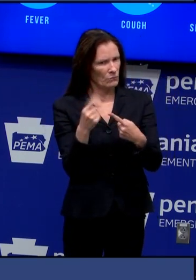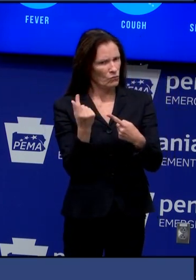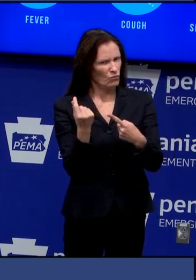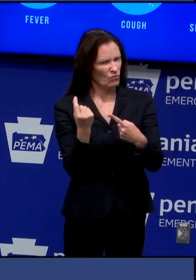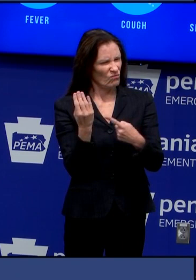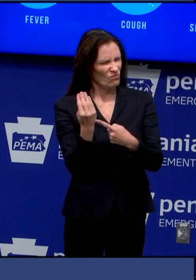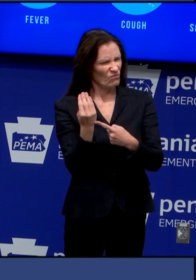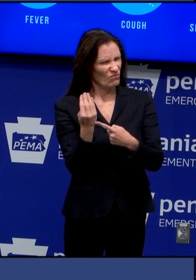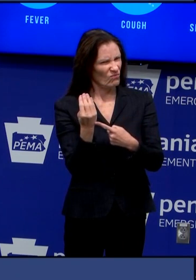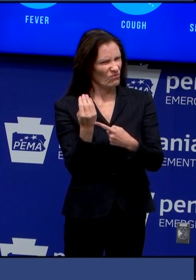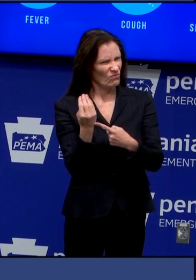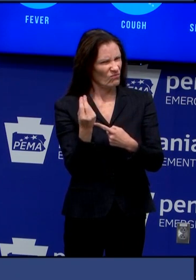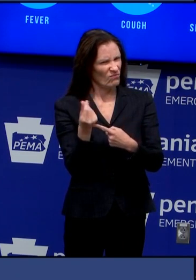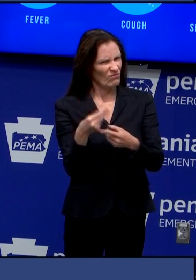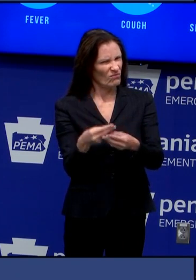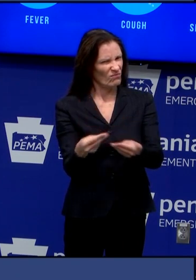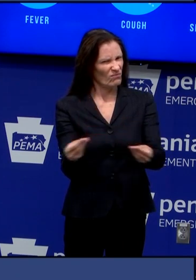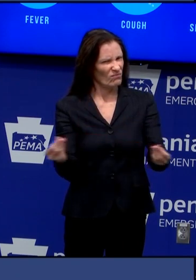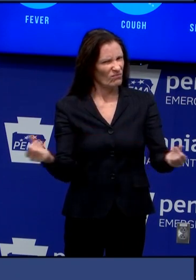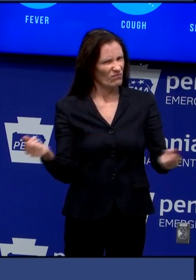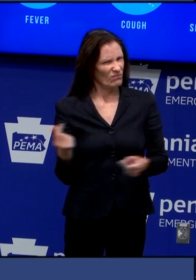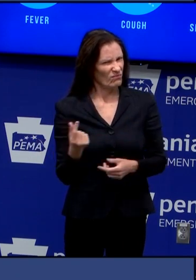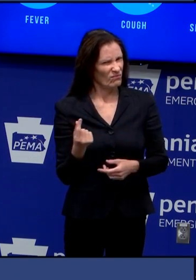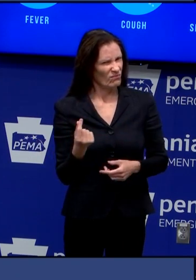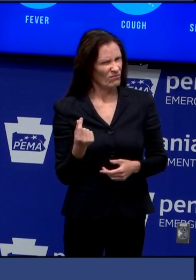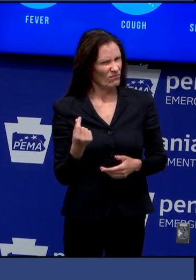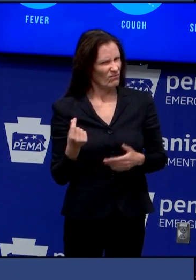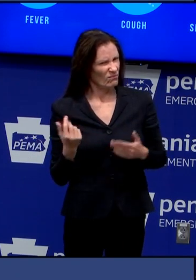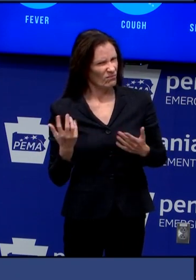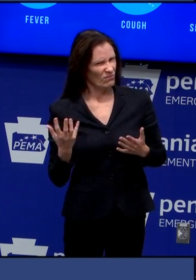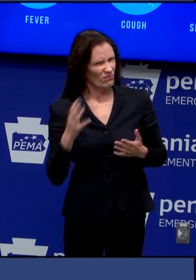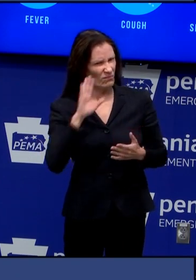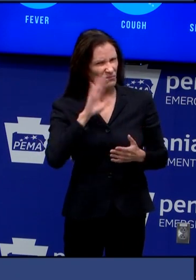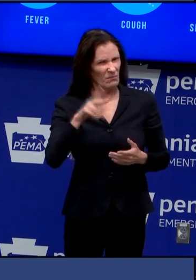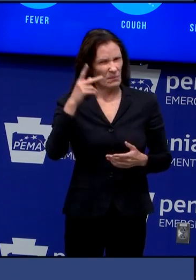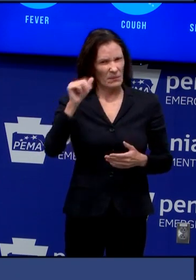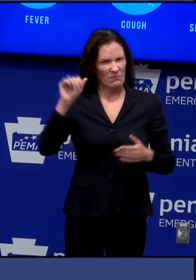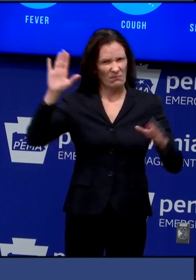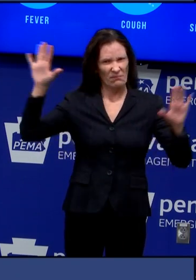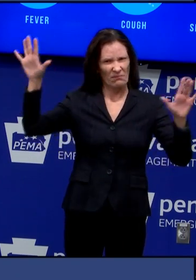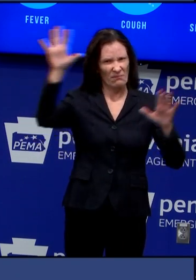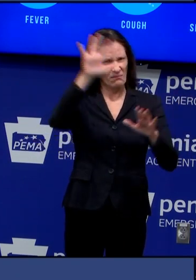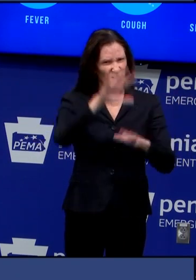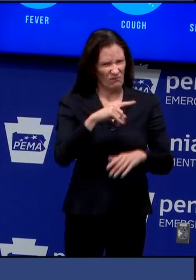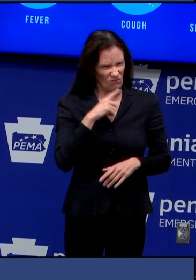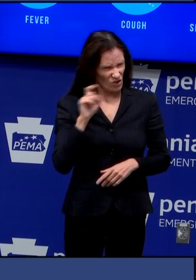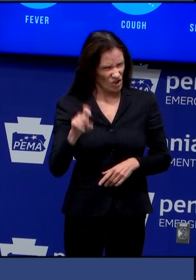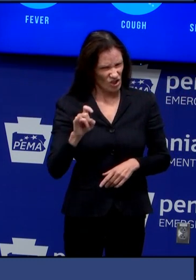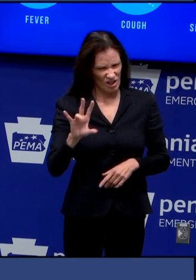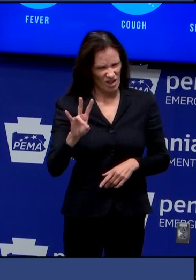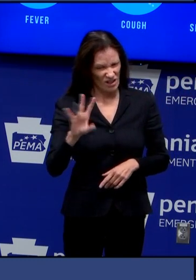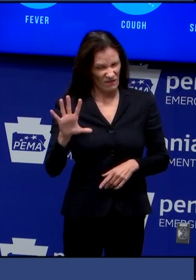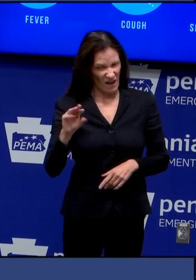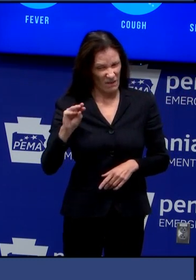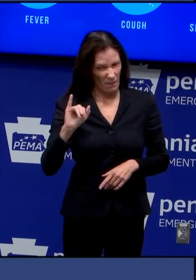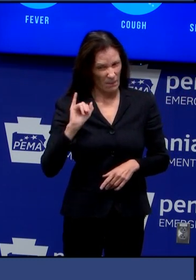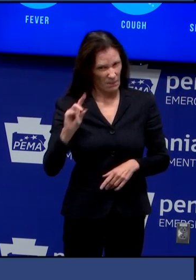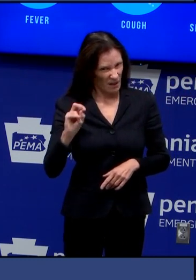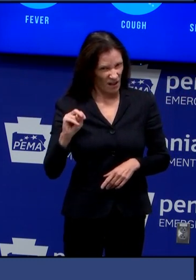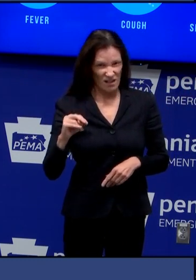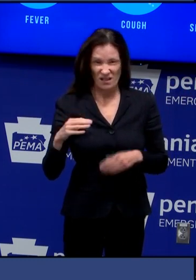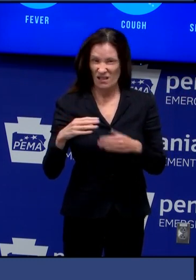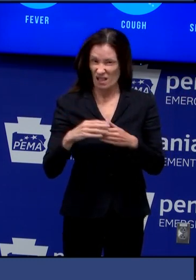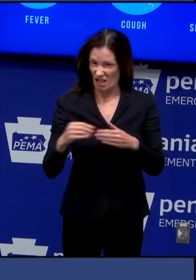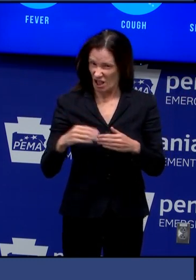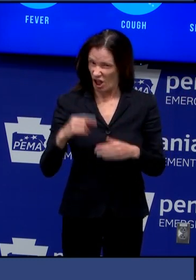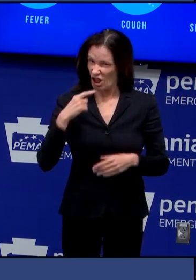study estimated the commonwealth could need as much as 75 million and the caucus says 80 to 90 million more than that to safely